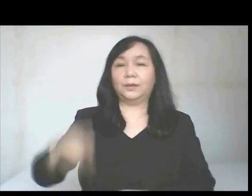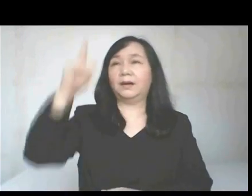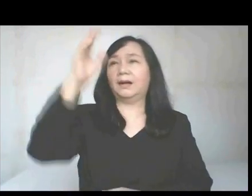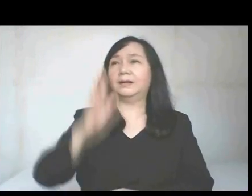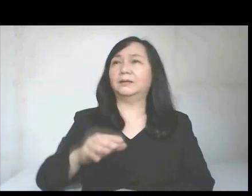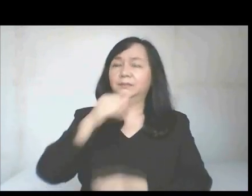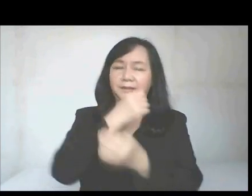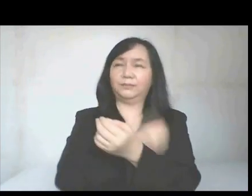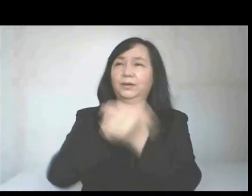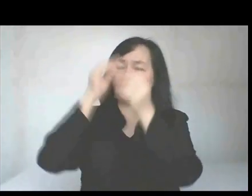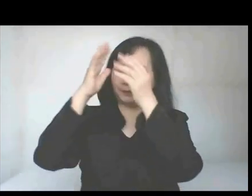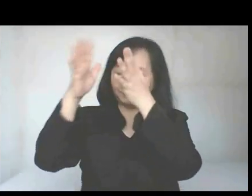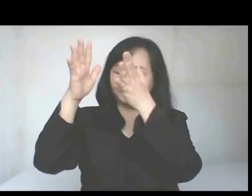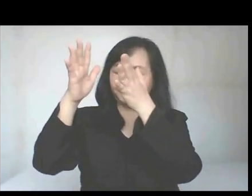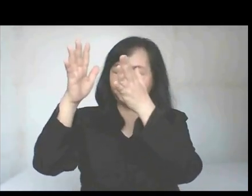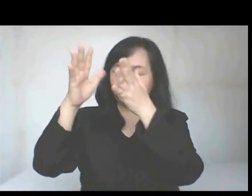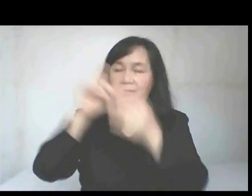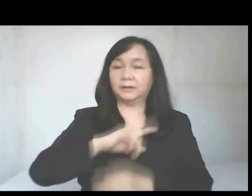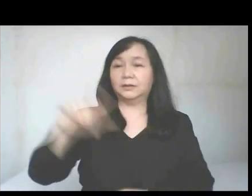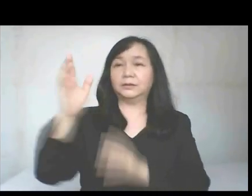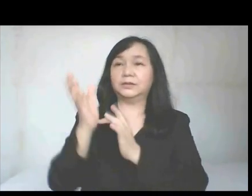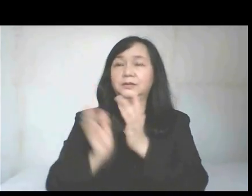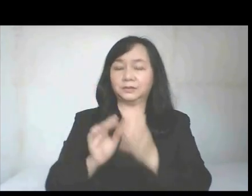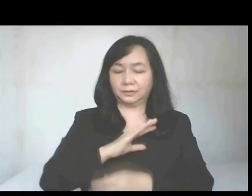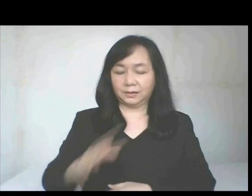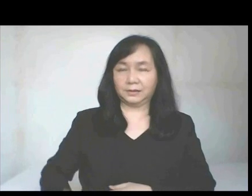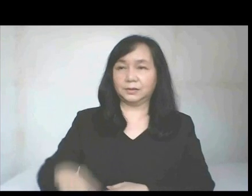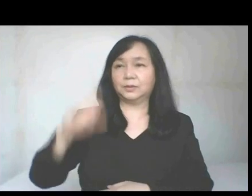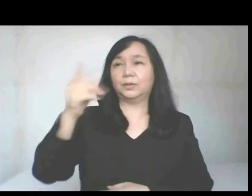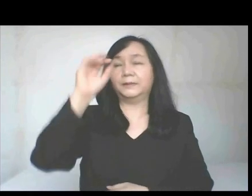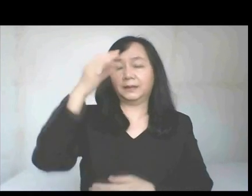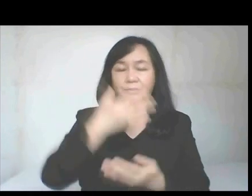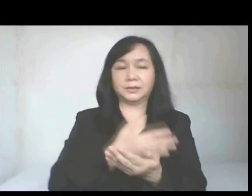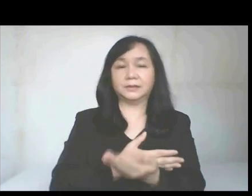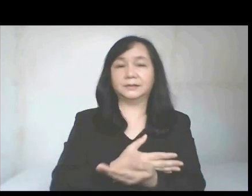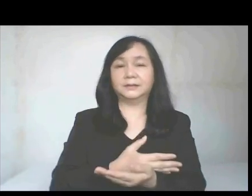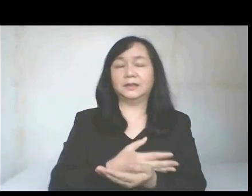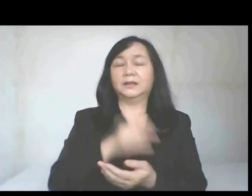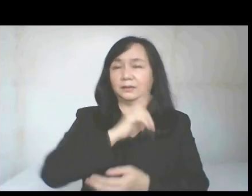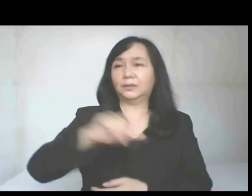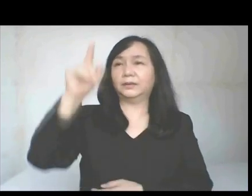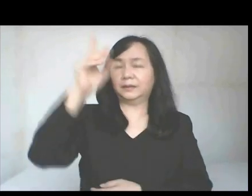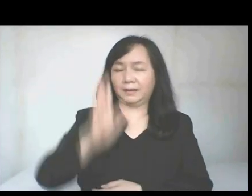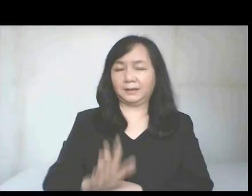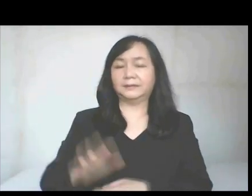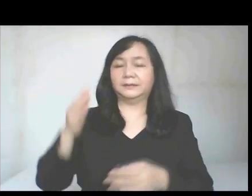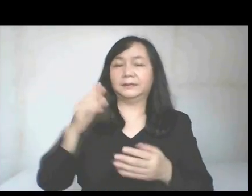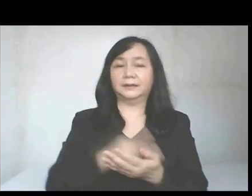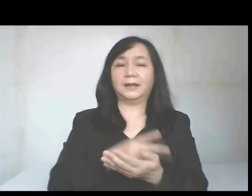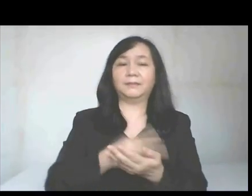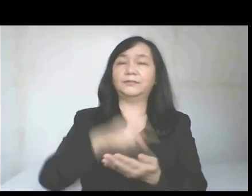O God, Almighty Father. Lord Jesus Christ, Only Begotten Son, Lord God,